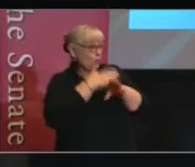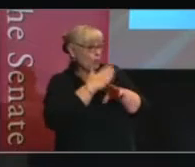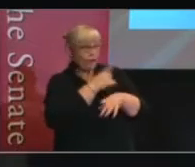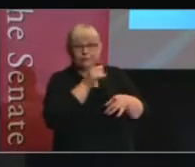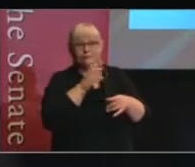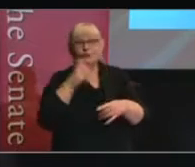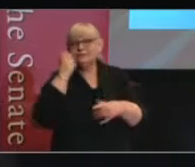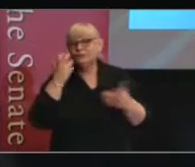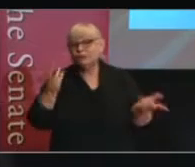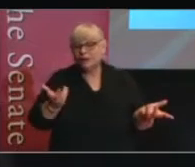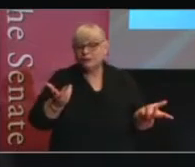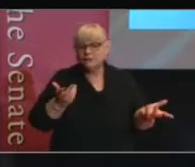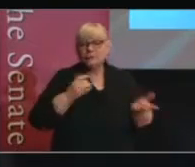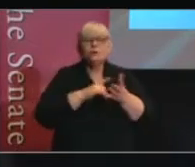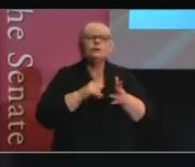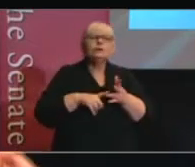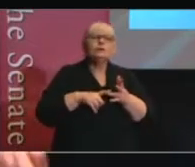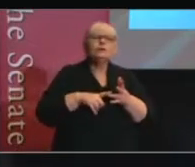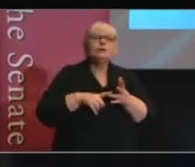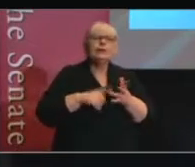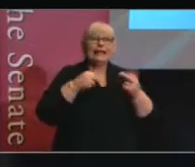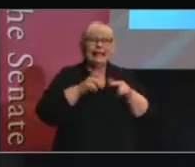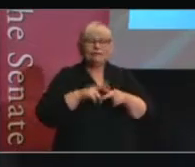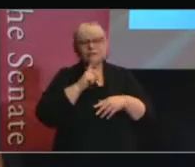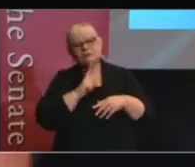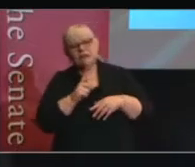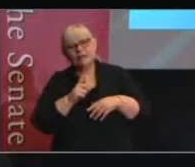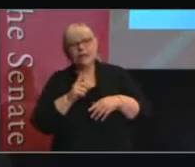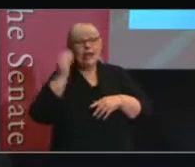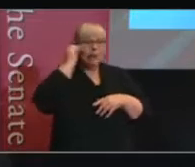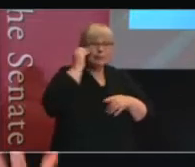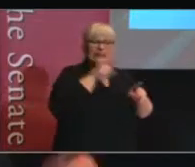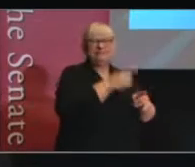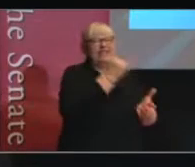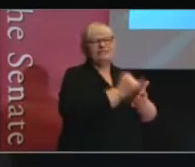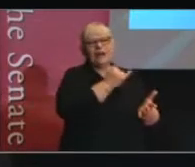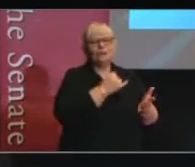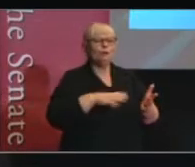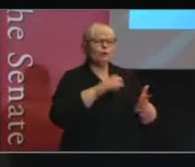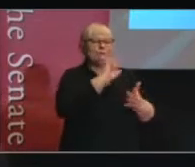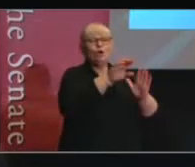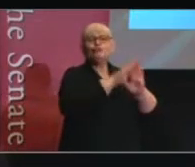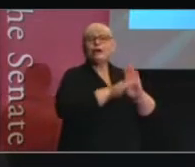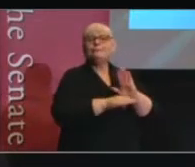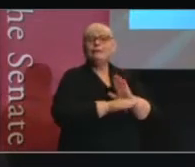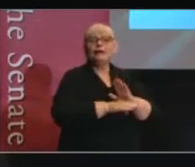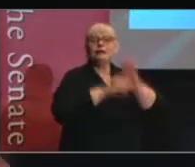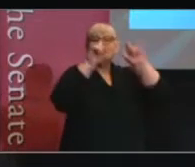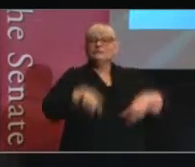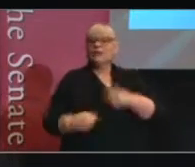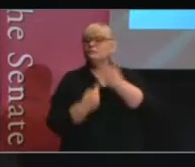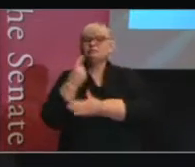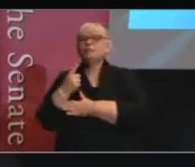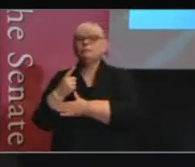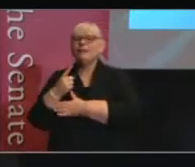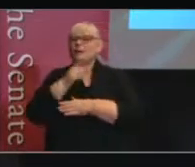the future. So, if we say the committee failed because none of its recommendations were enacted, I